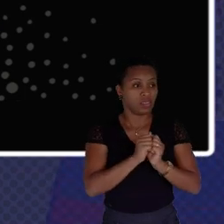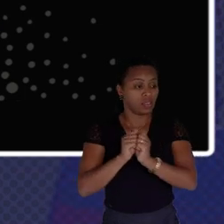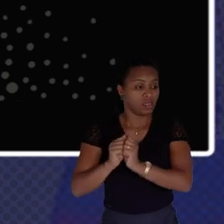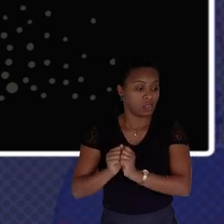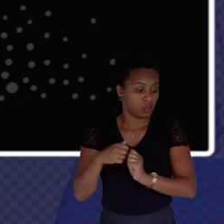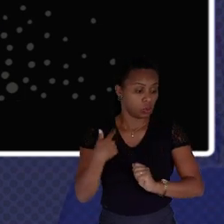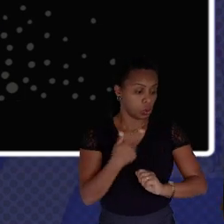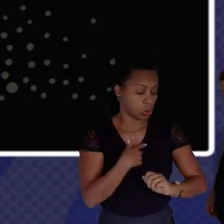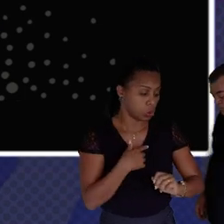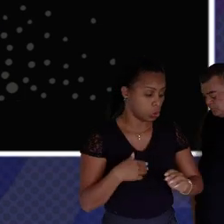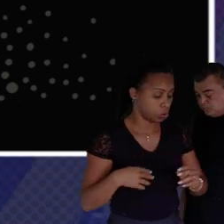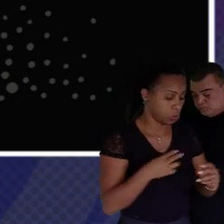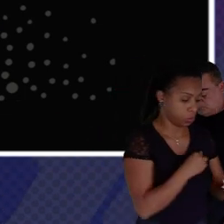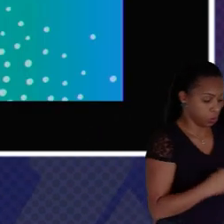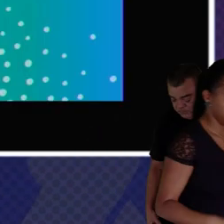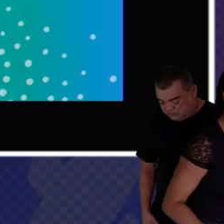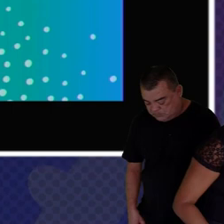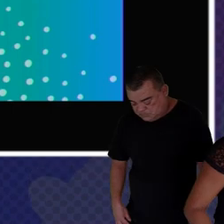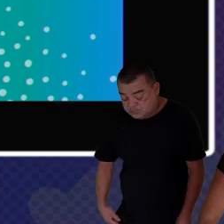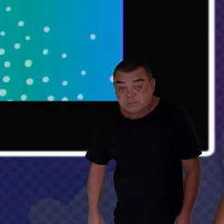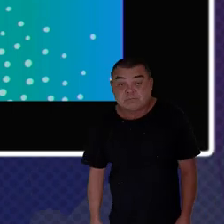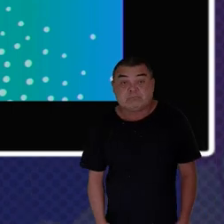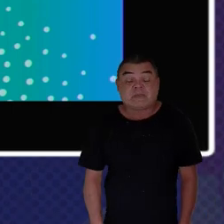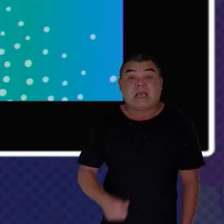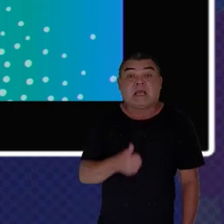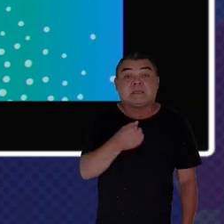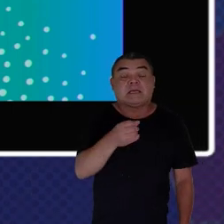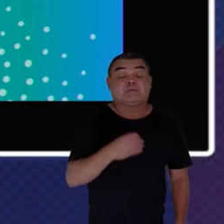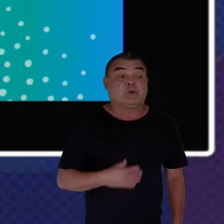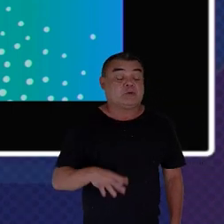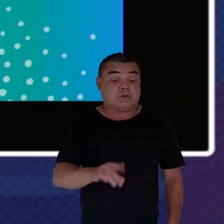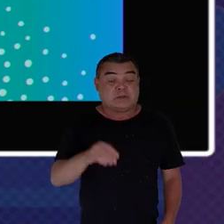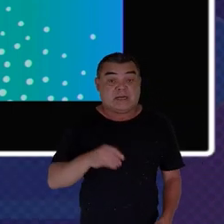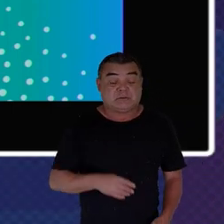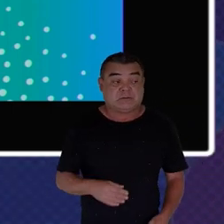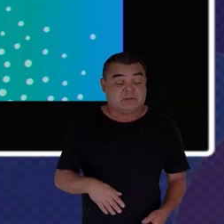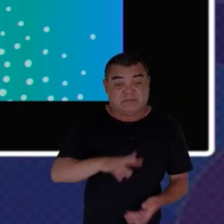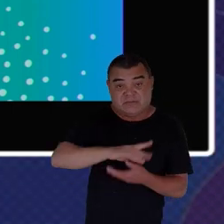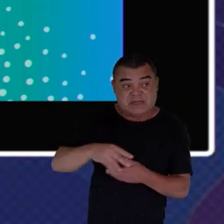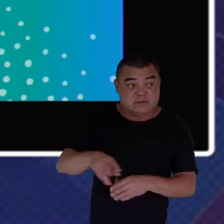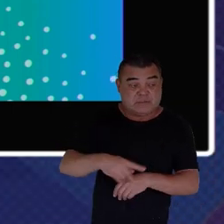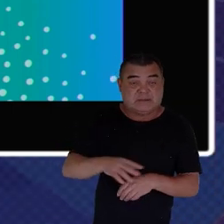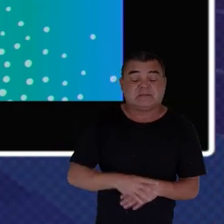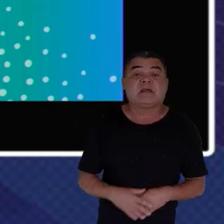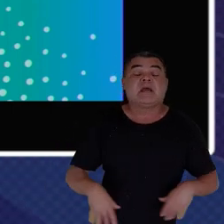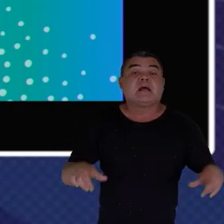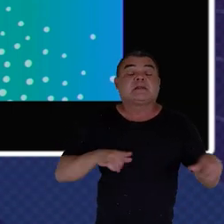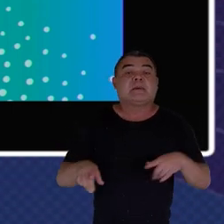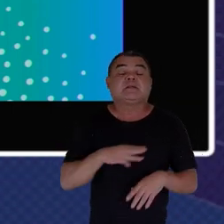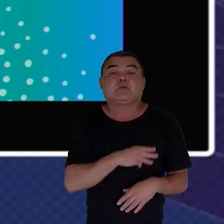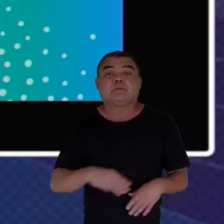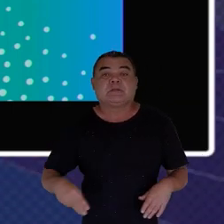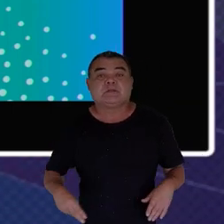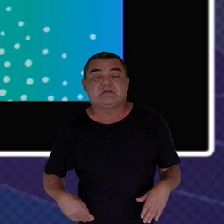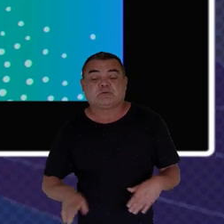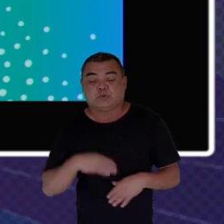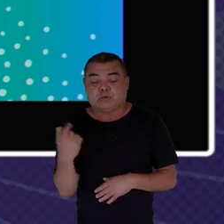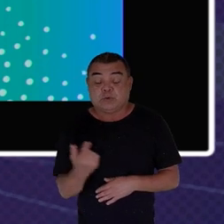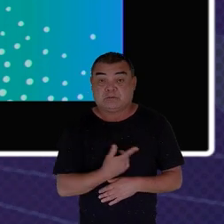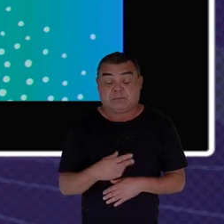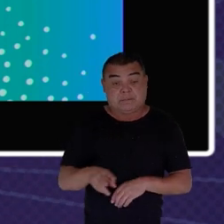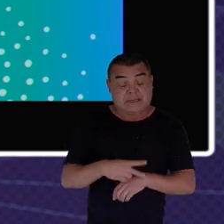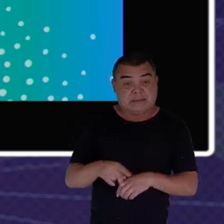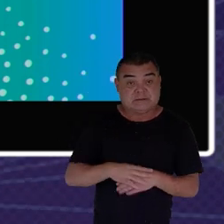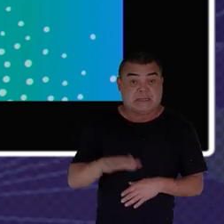see They're from different countries around the world And they worked hand-in-hand with the ministers of our country To actually solve real-life